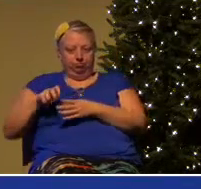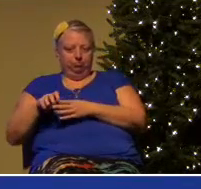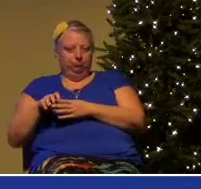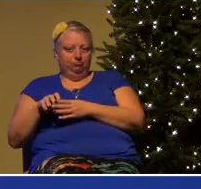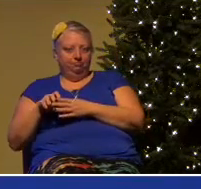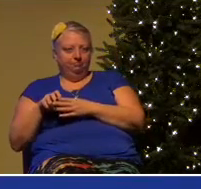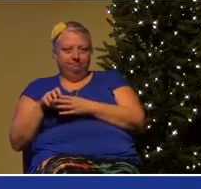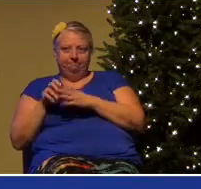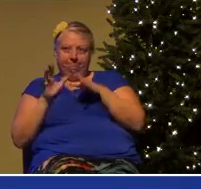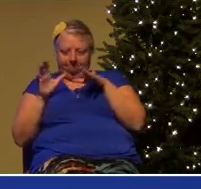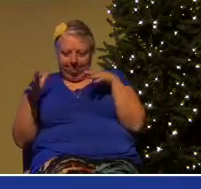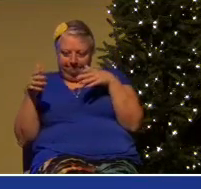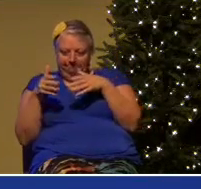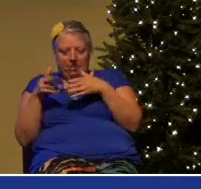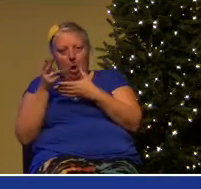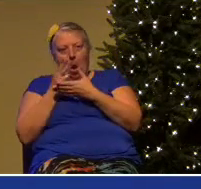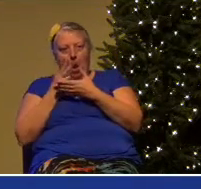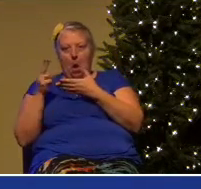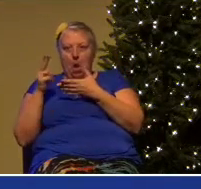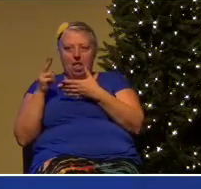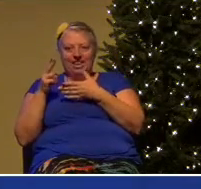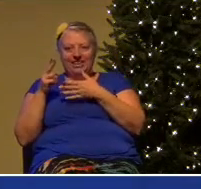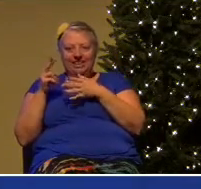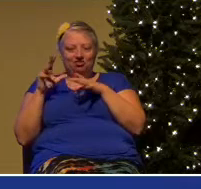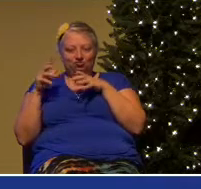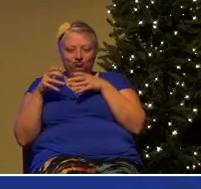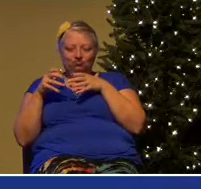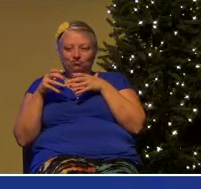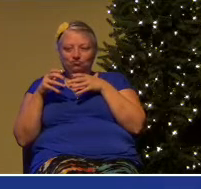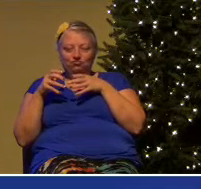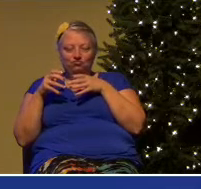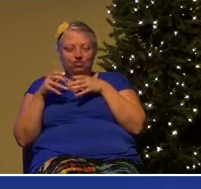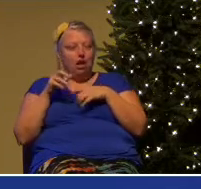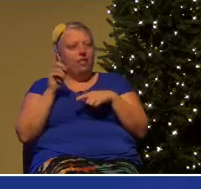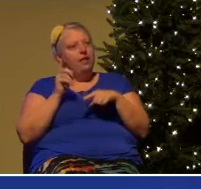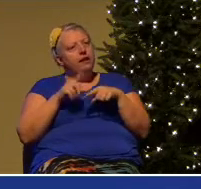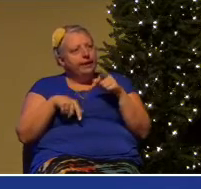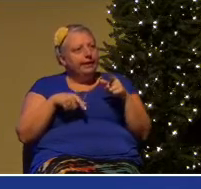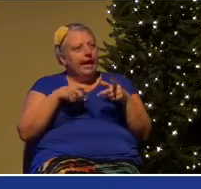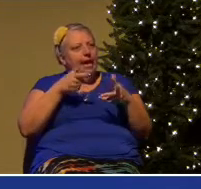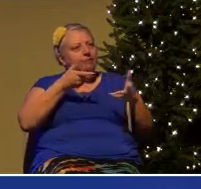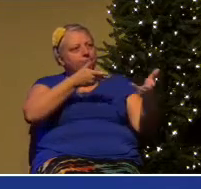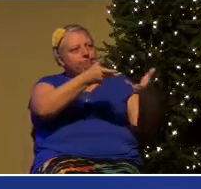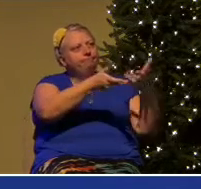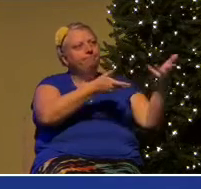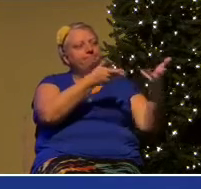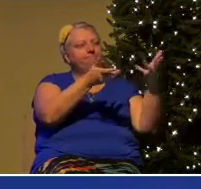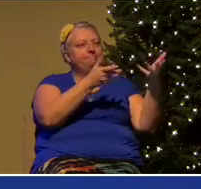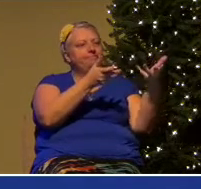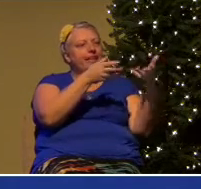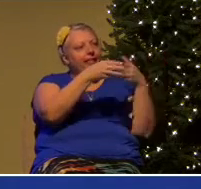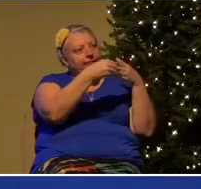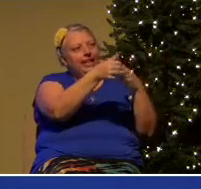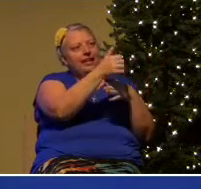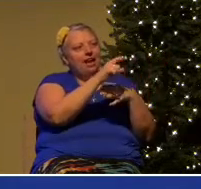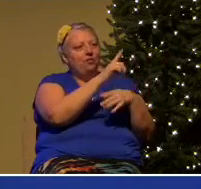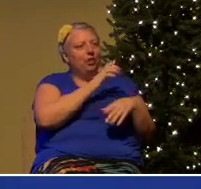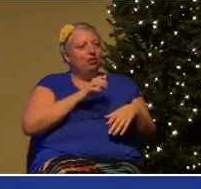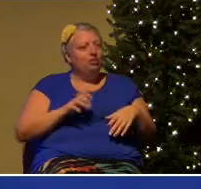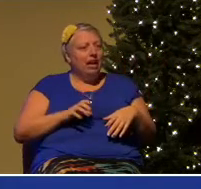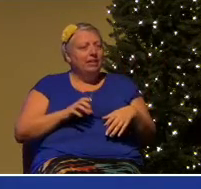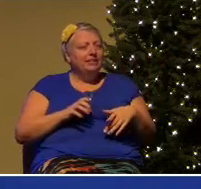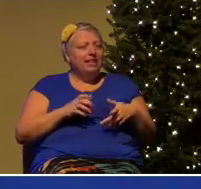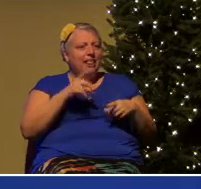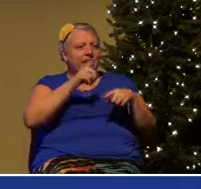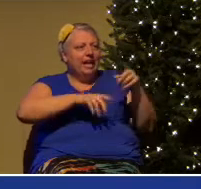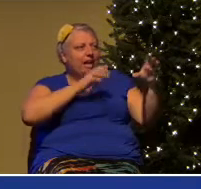connections with the rest of the world and nobody that can ever lead to Christ and no ability to communicate because they speak an